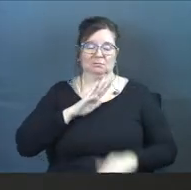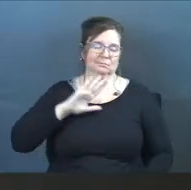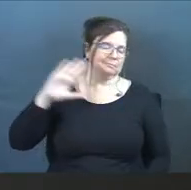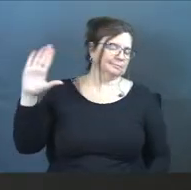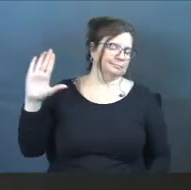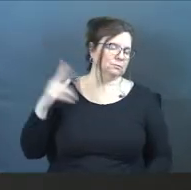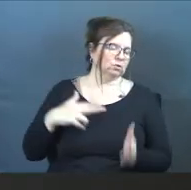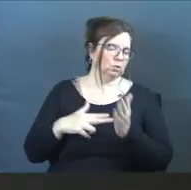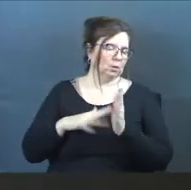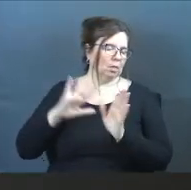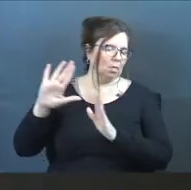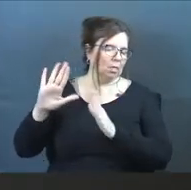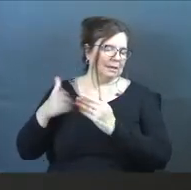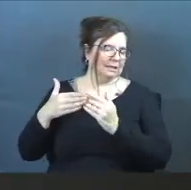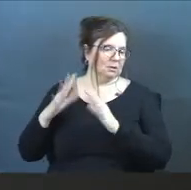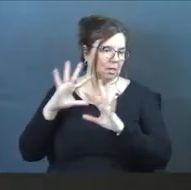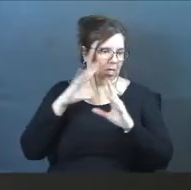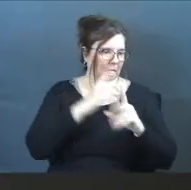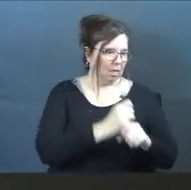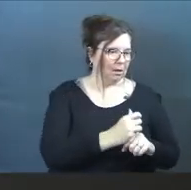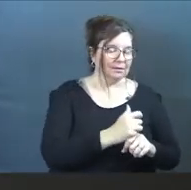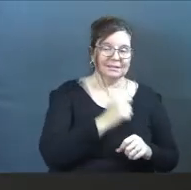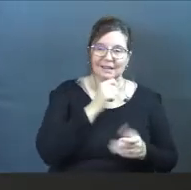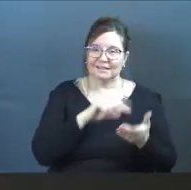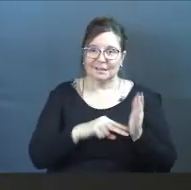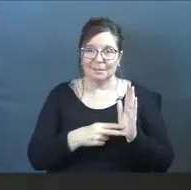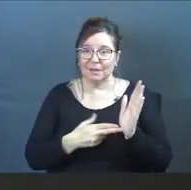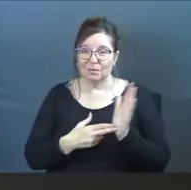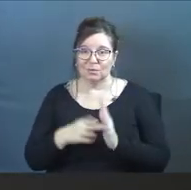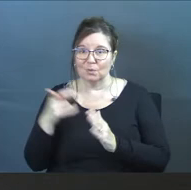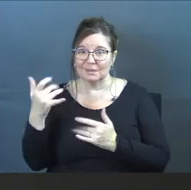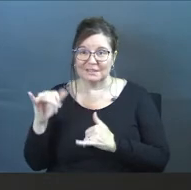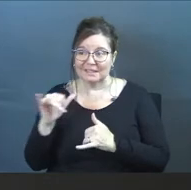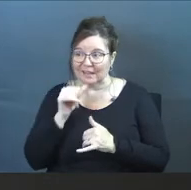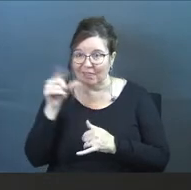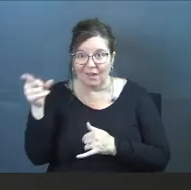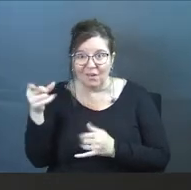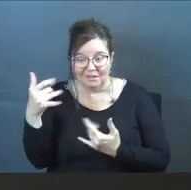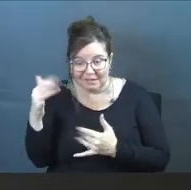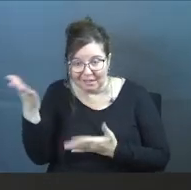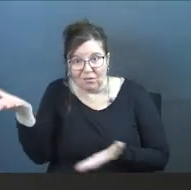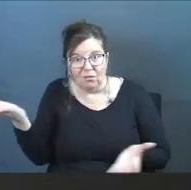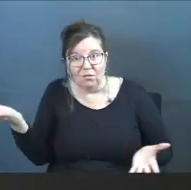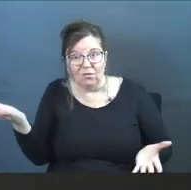take a step away from it, man, it doesn't mean that truth is still not truth.